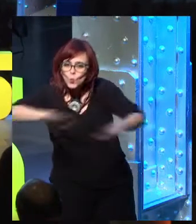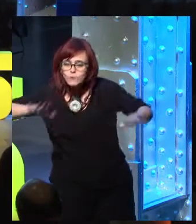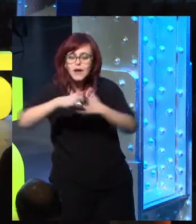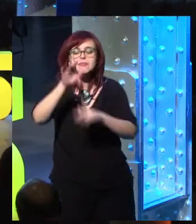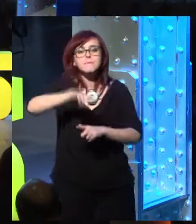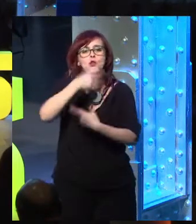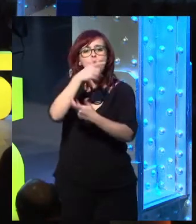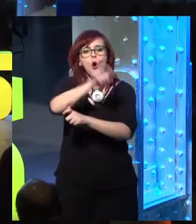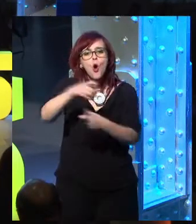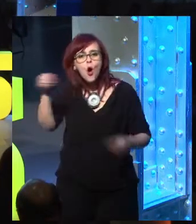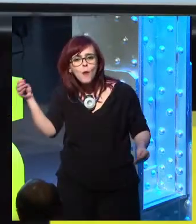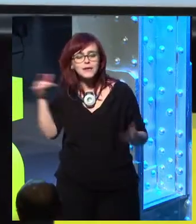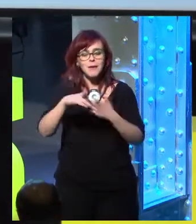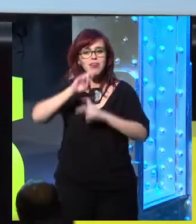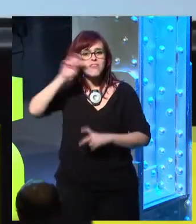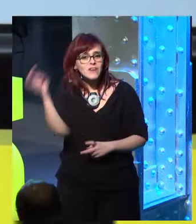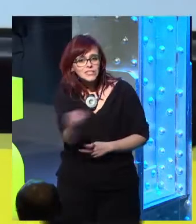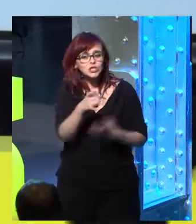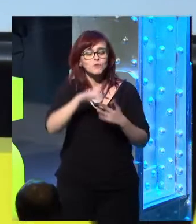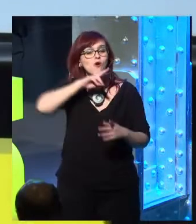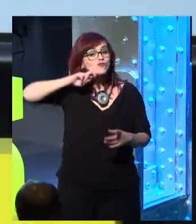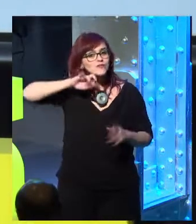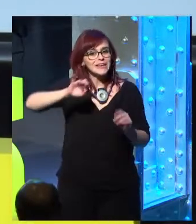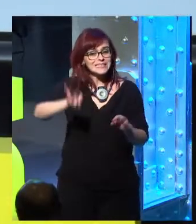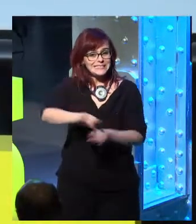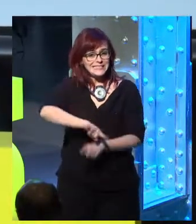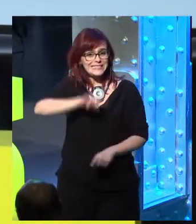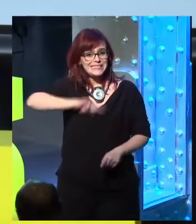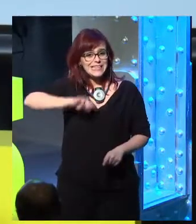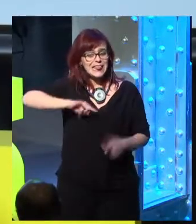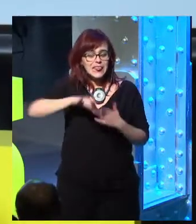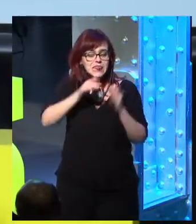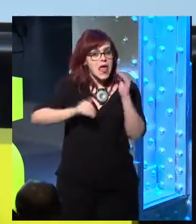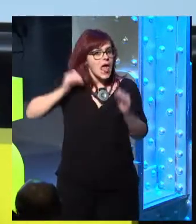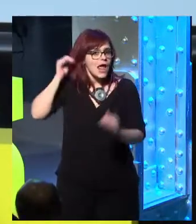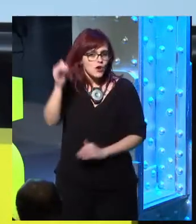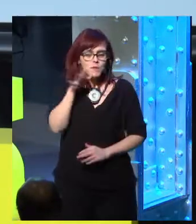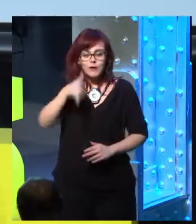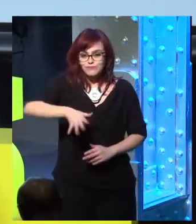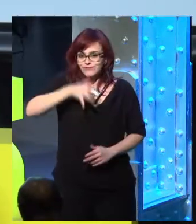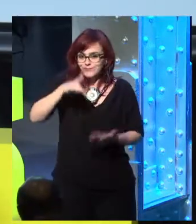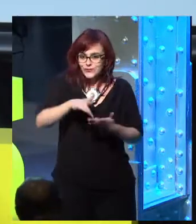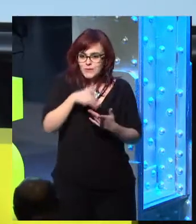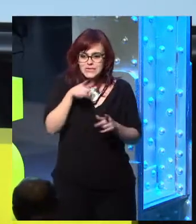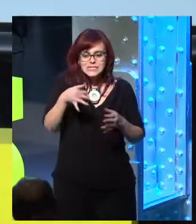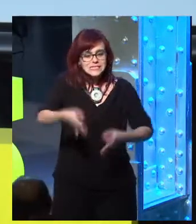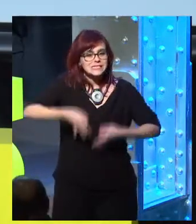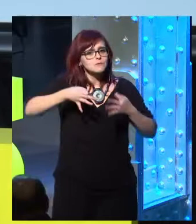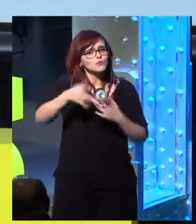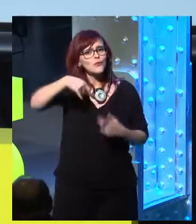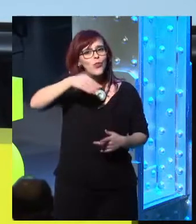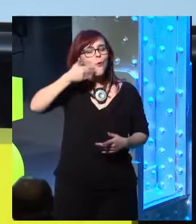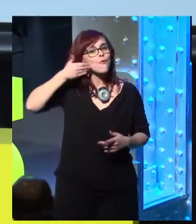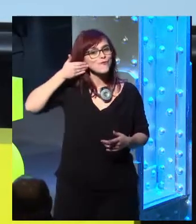expand it, we want it to move it to a younger audience, preserving that audience that has always been a characteristic,